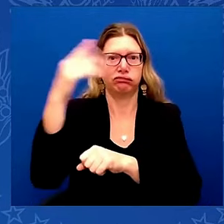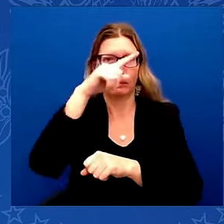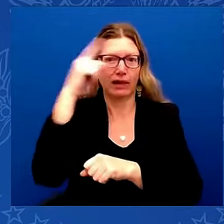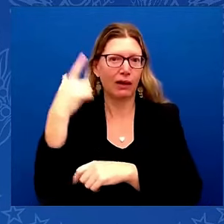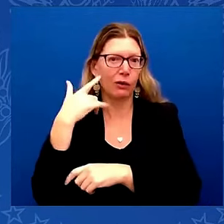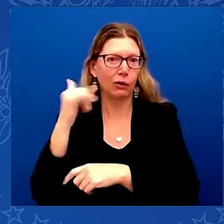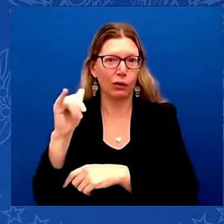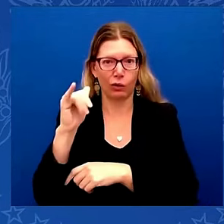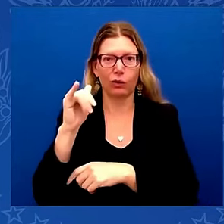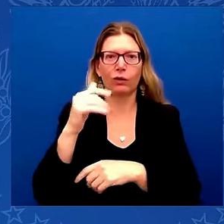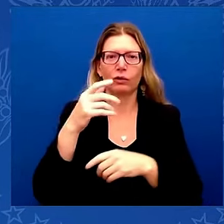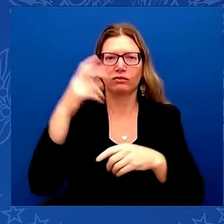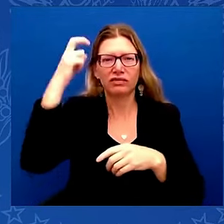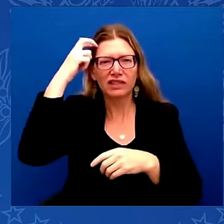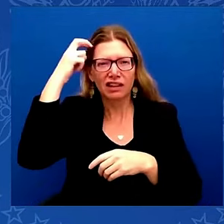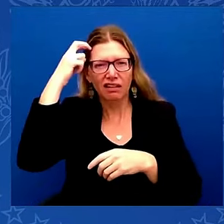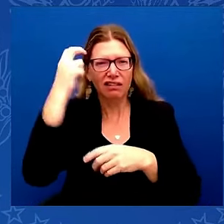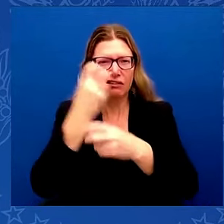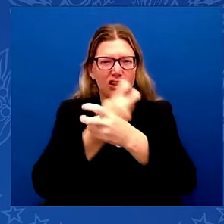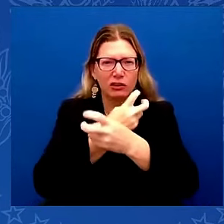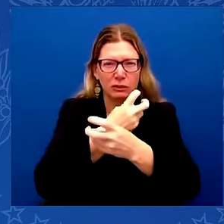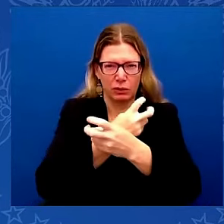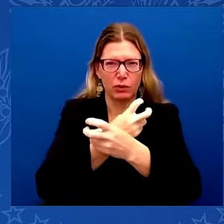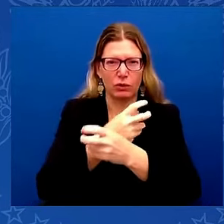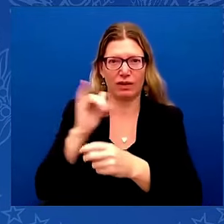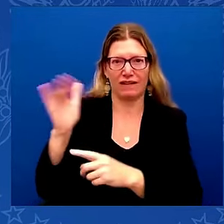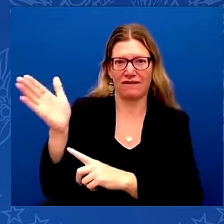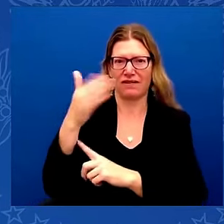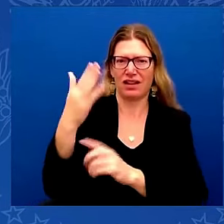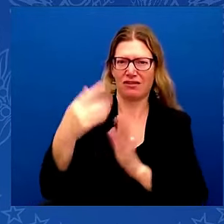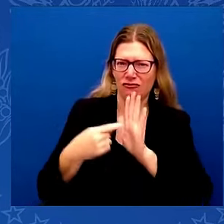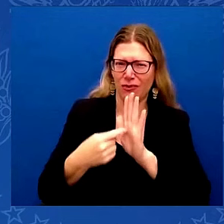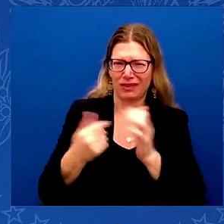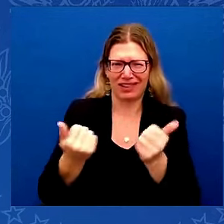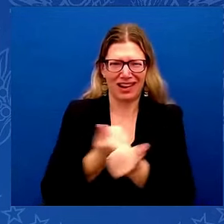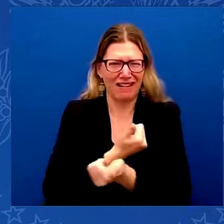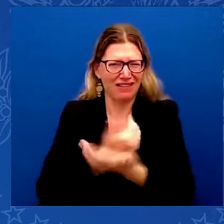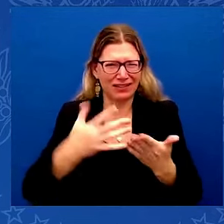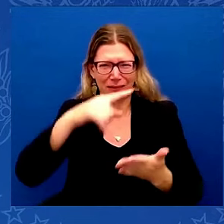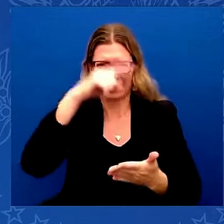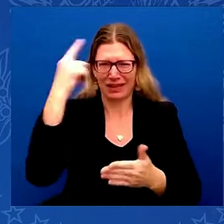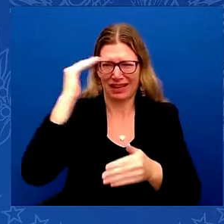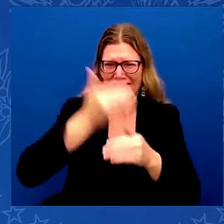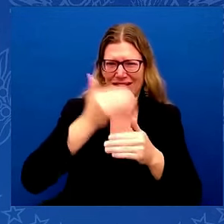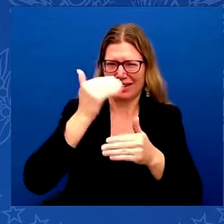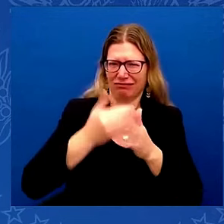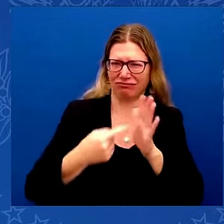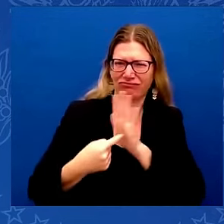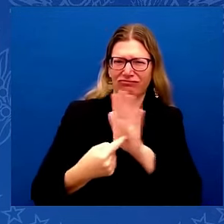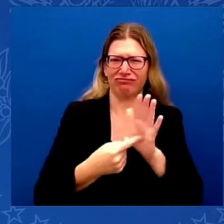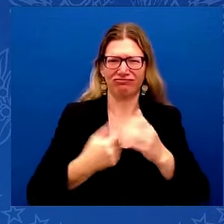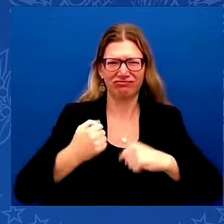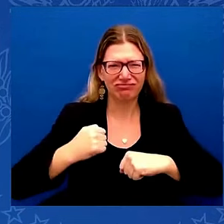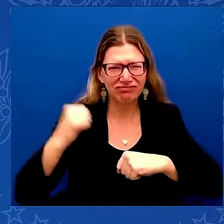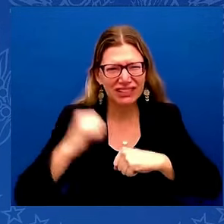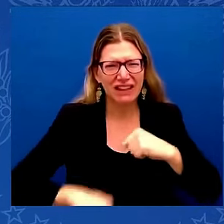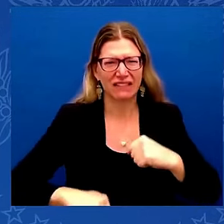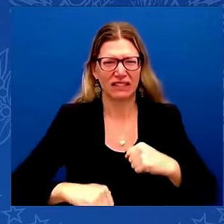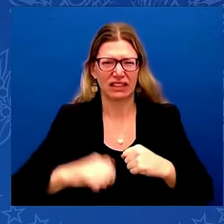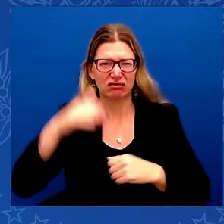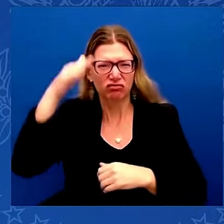Knights stand for. Toughness, tenacity, camaraderie, accountability. And you all certainly demonstrated that, Coach.